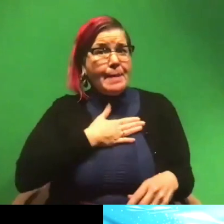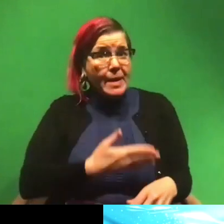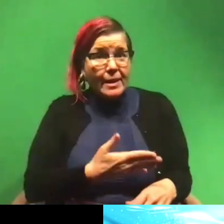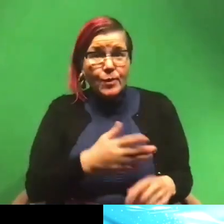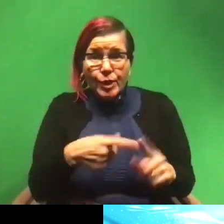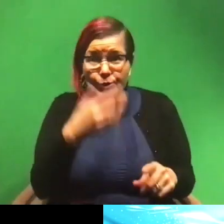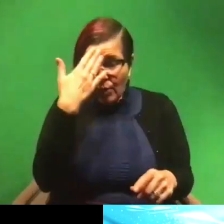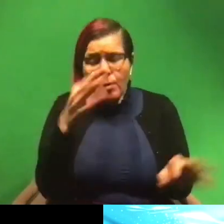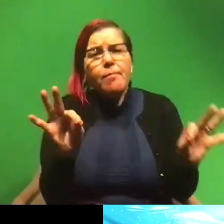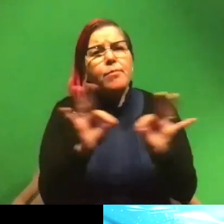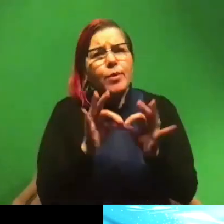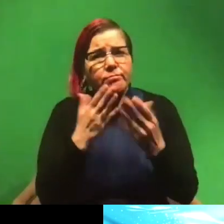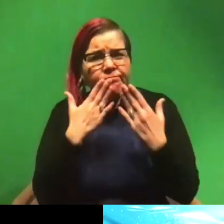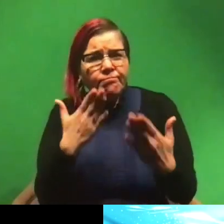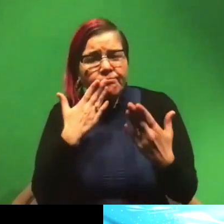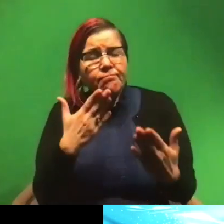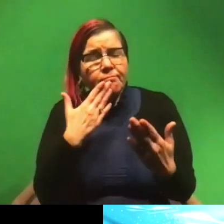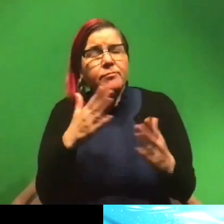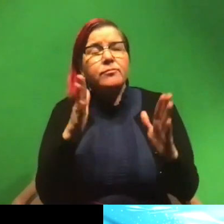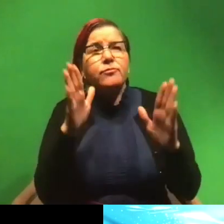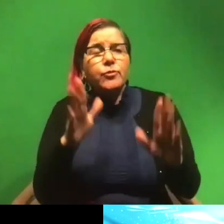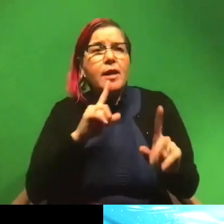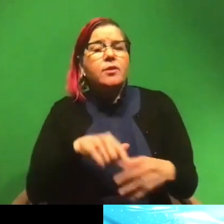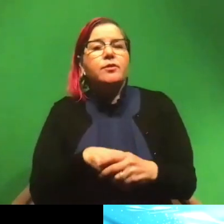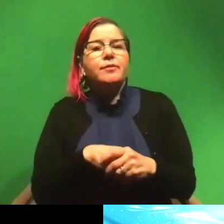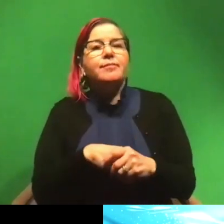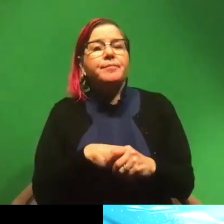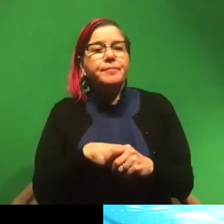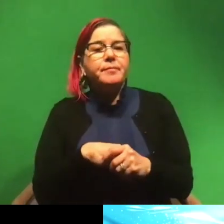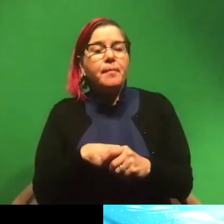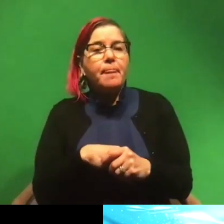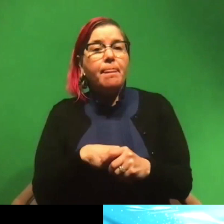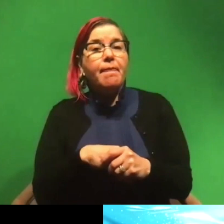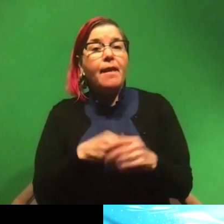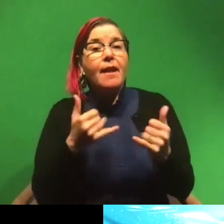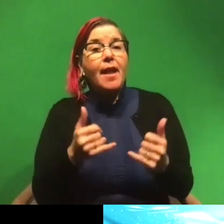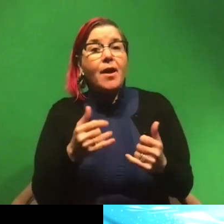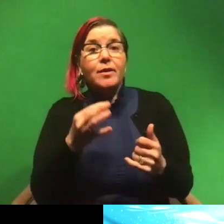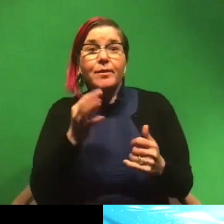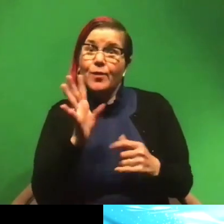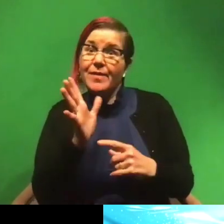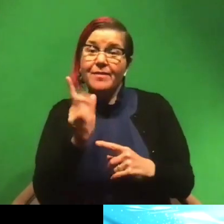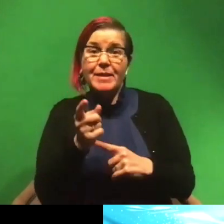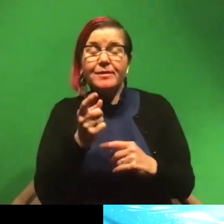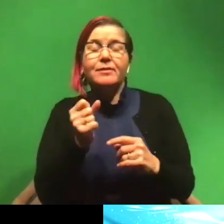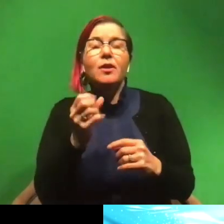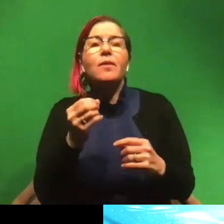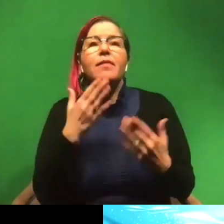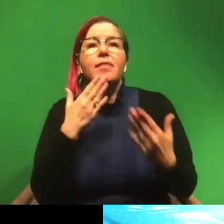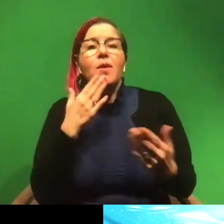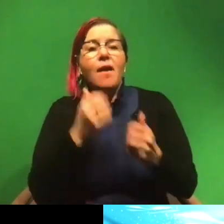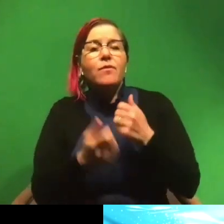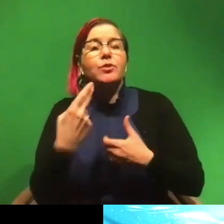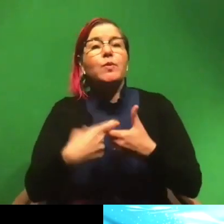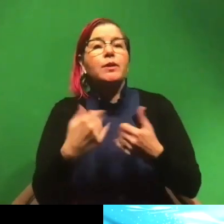so important. So thank you for that answer. That's such a good answer. And now we're almost at 45 minutes. So thank you everybody for